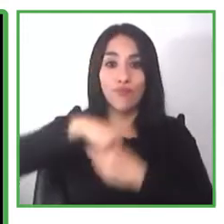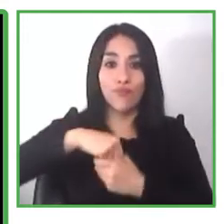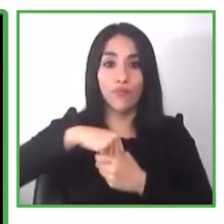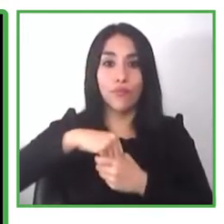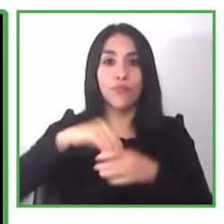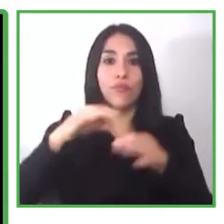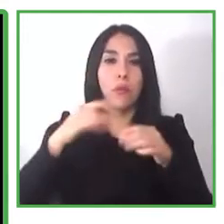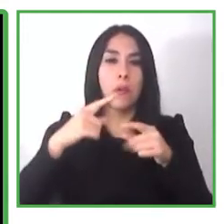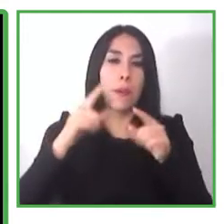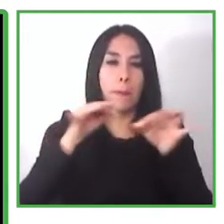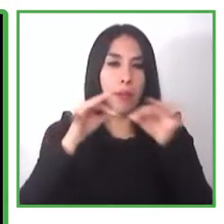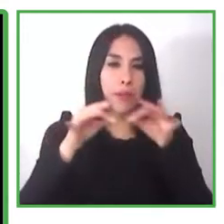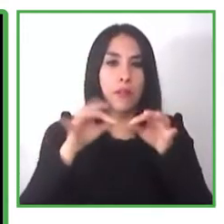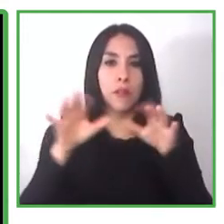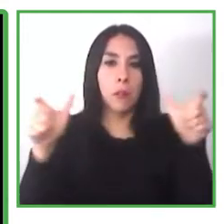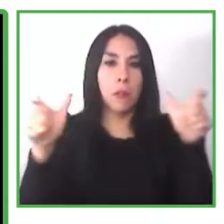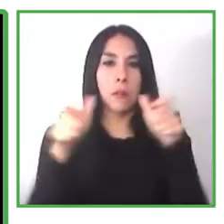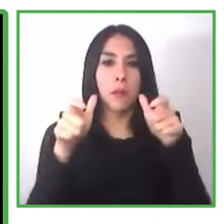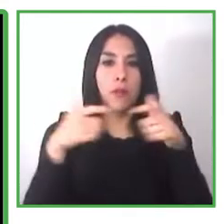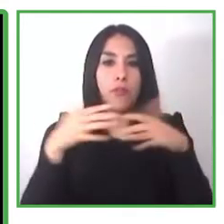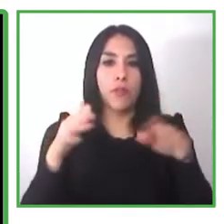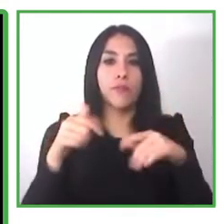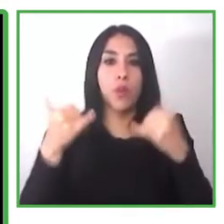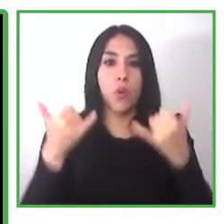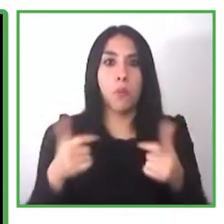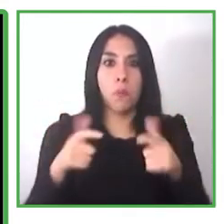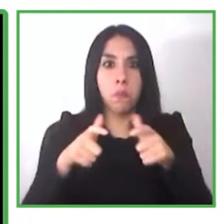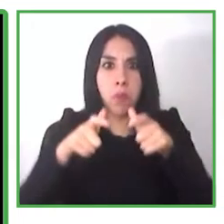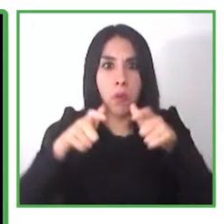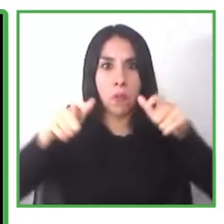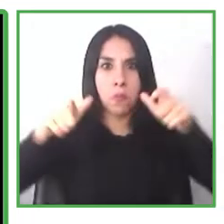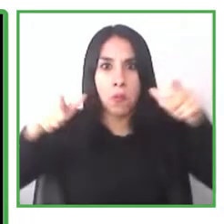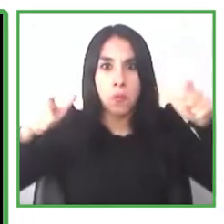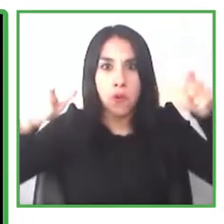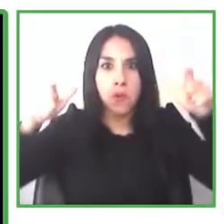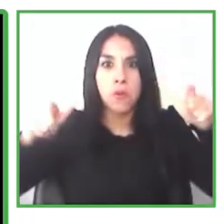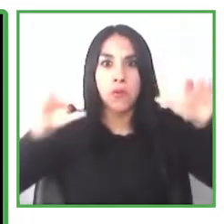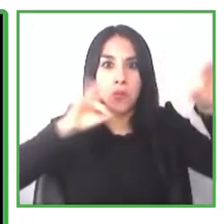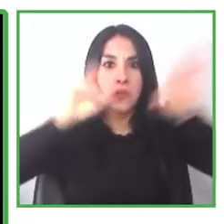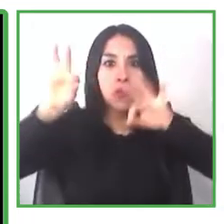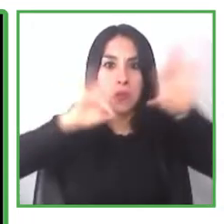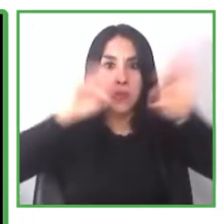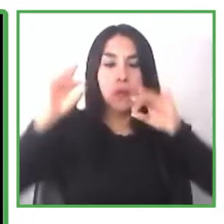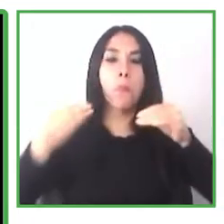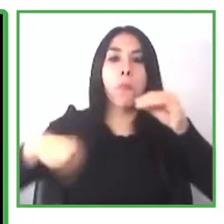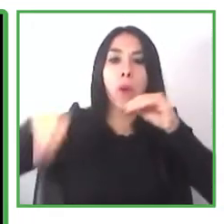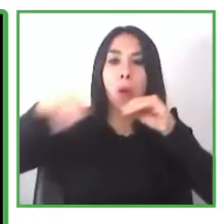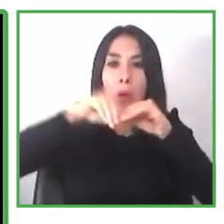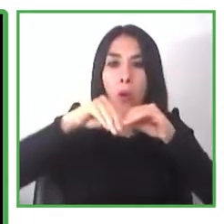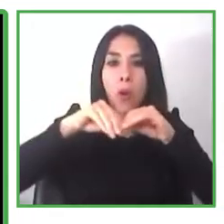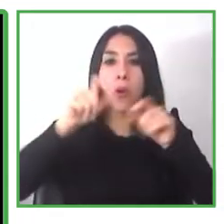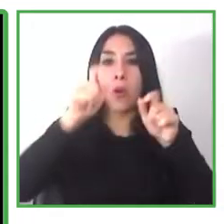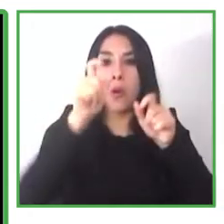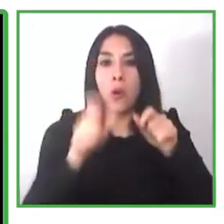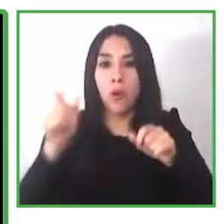more committee members not in a boat or without us